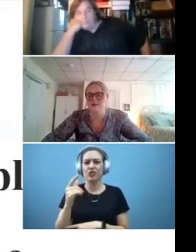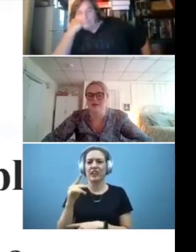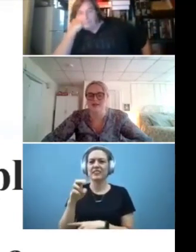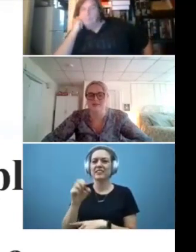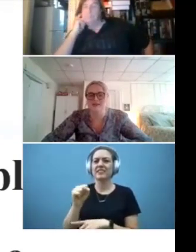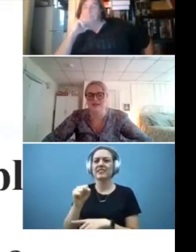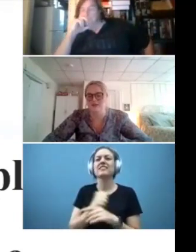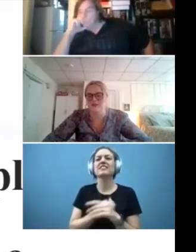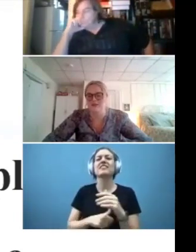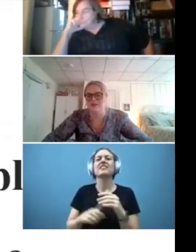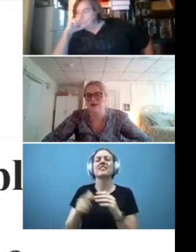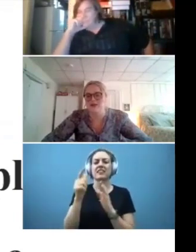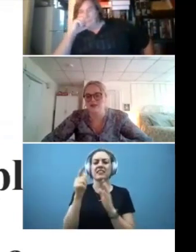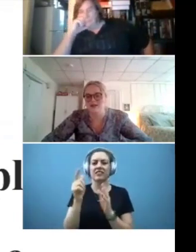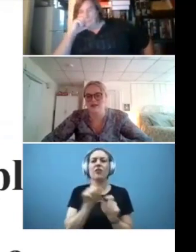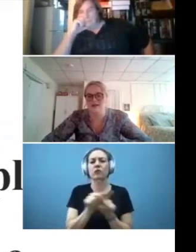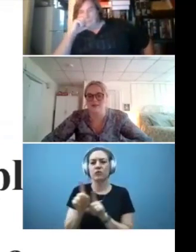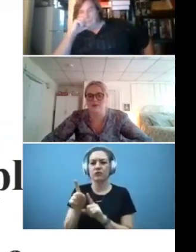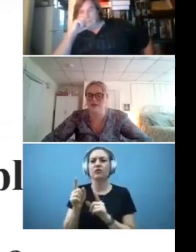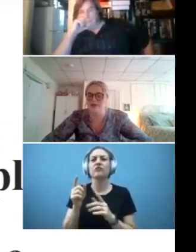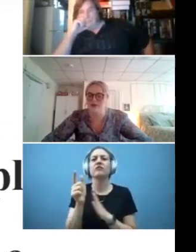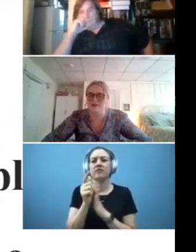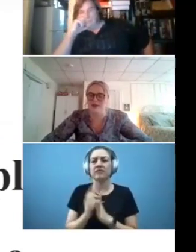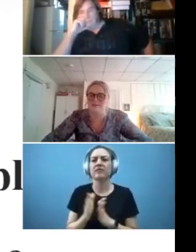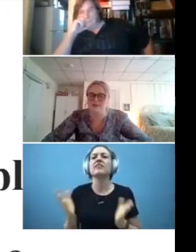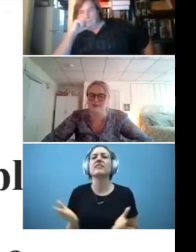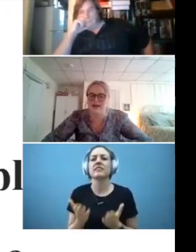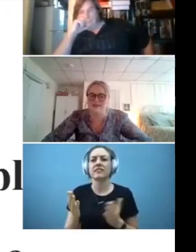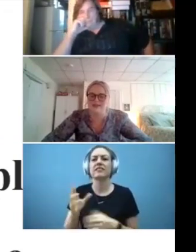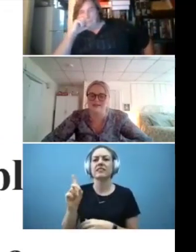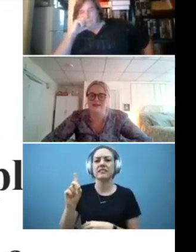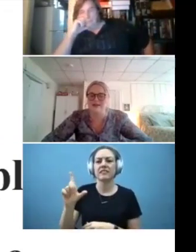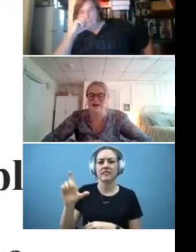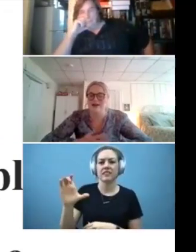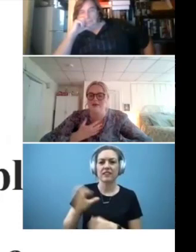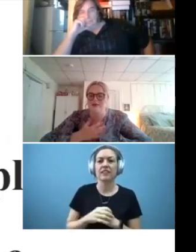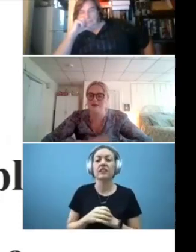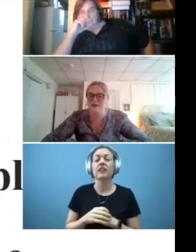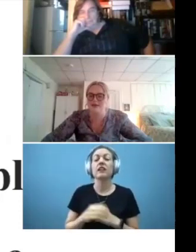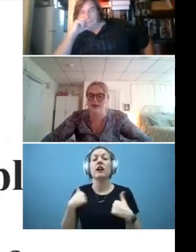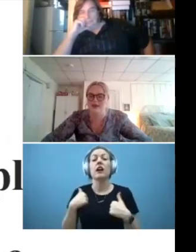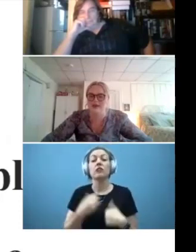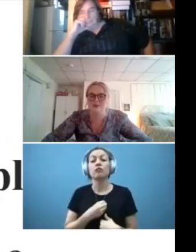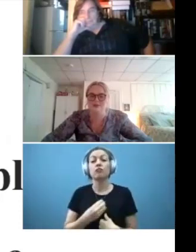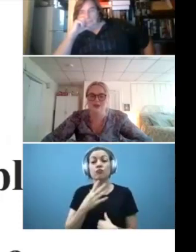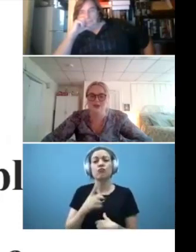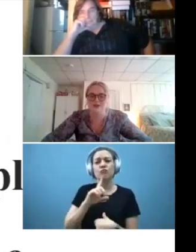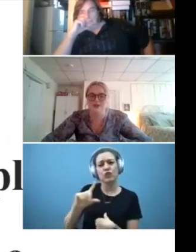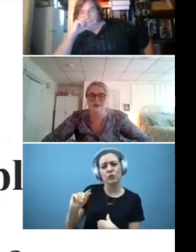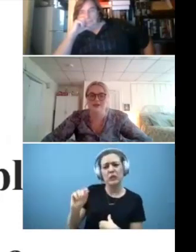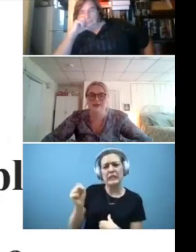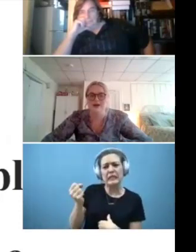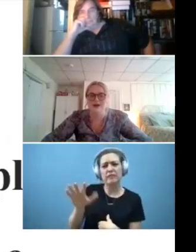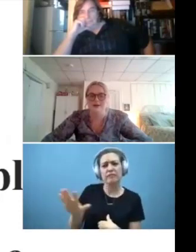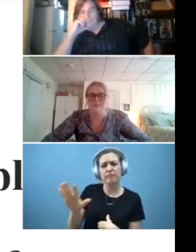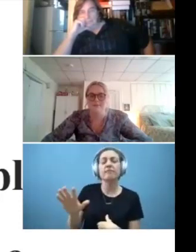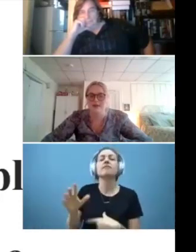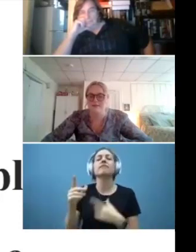I'm a woman in my late 20s with blonde hair, and I'm wearing dark-framed glasses. I'm also wearing a light blue dress shirt,